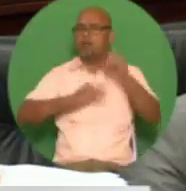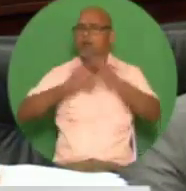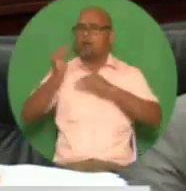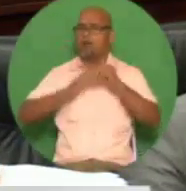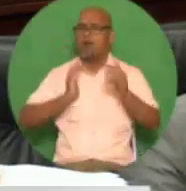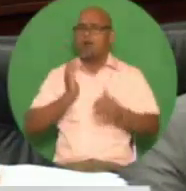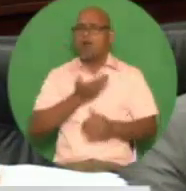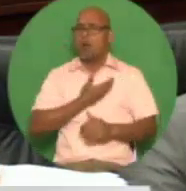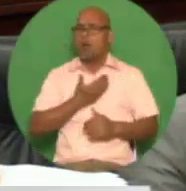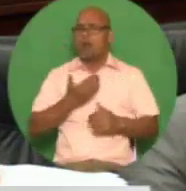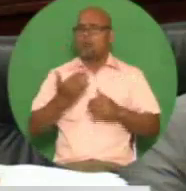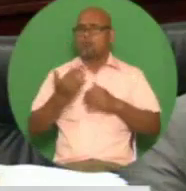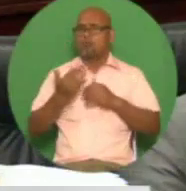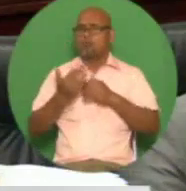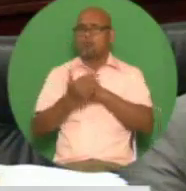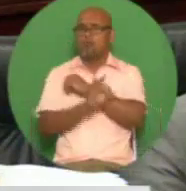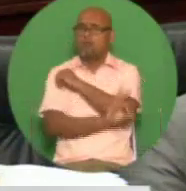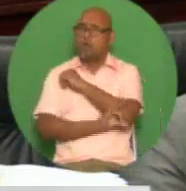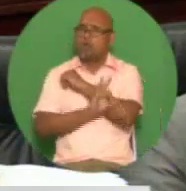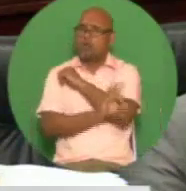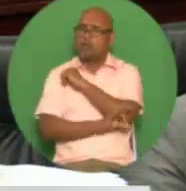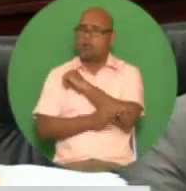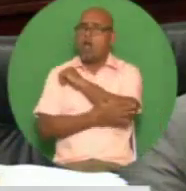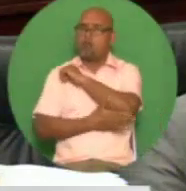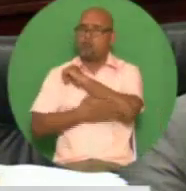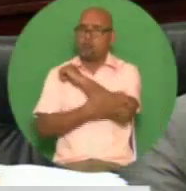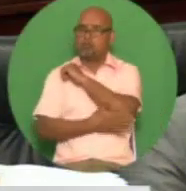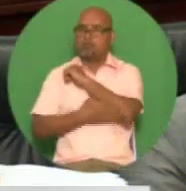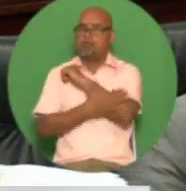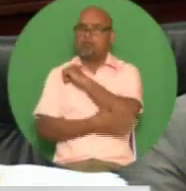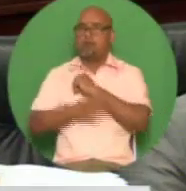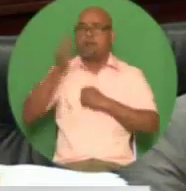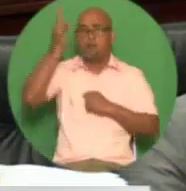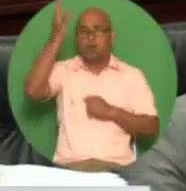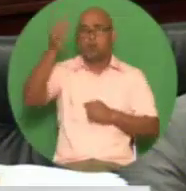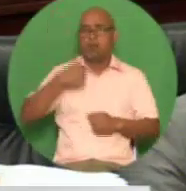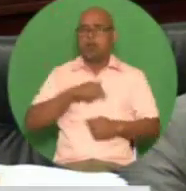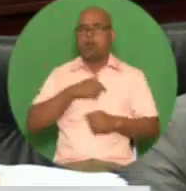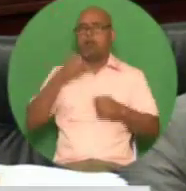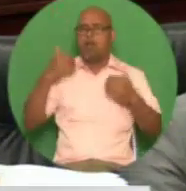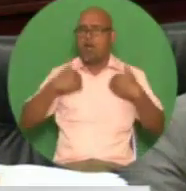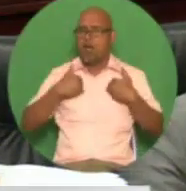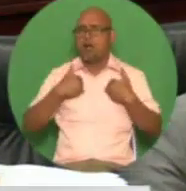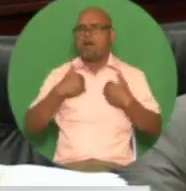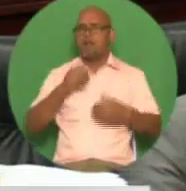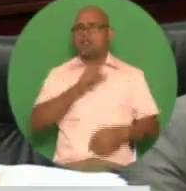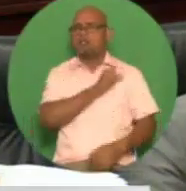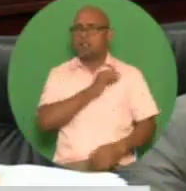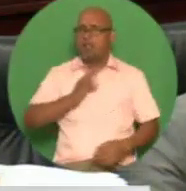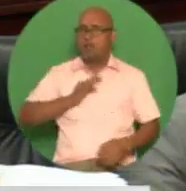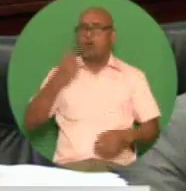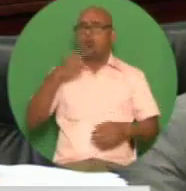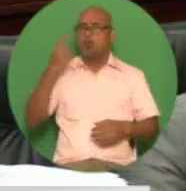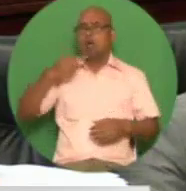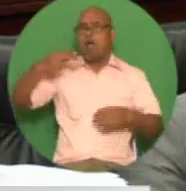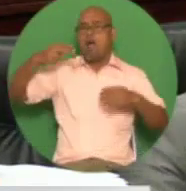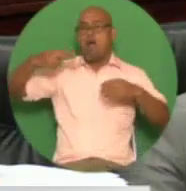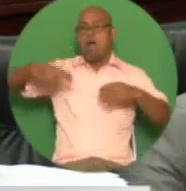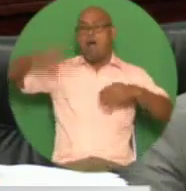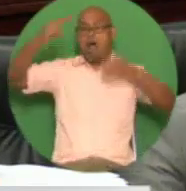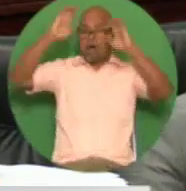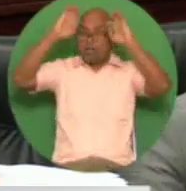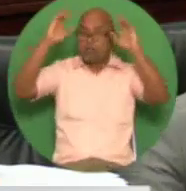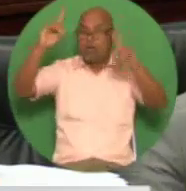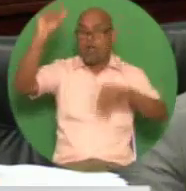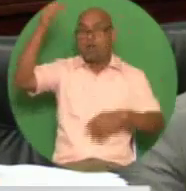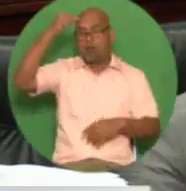future we need a population based on an educated and productive workforce therefore the government will increase the allowance for